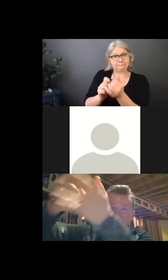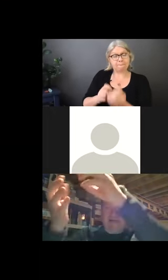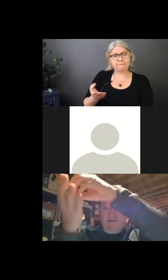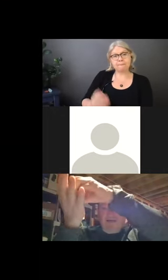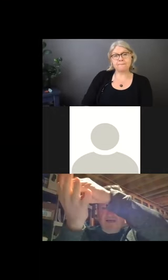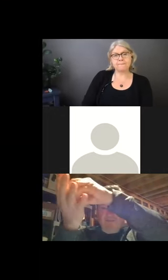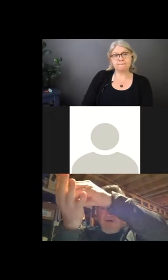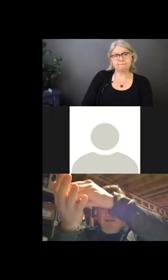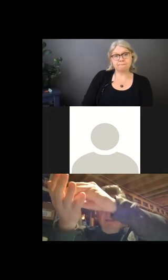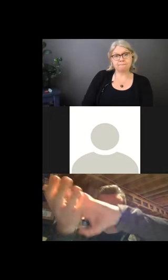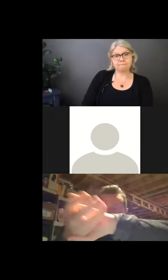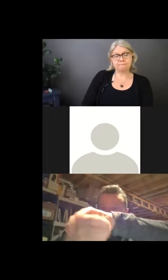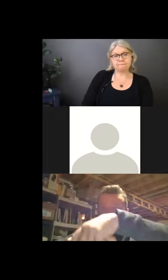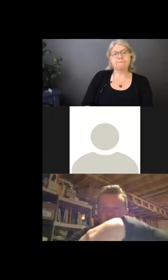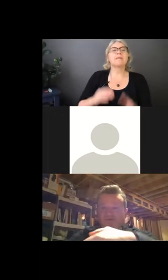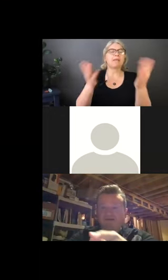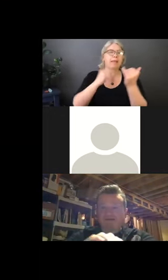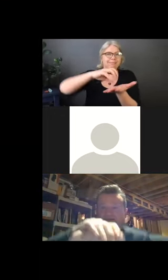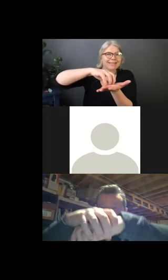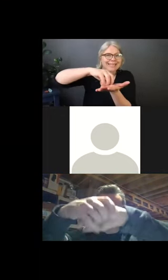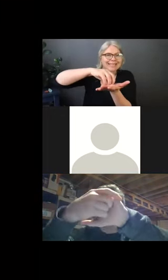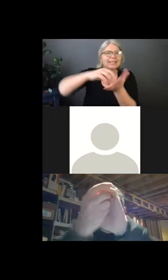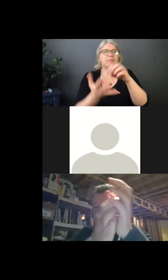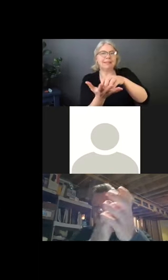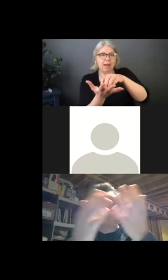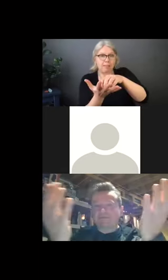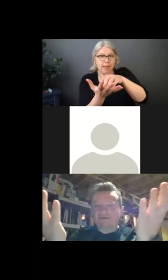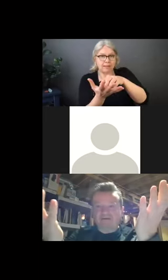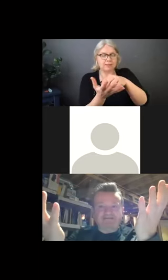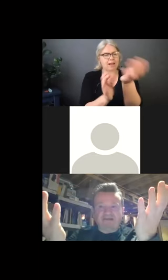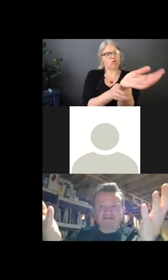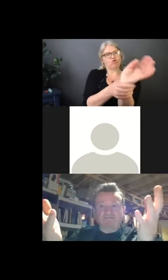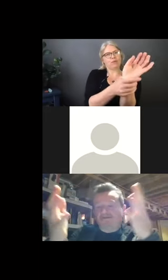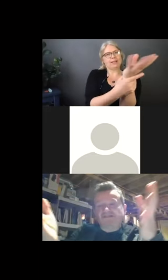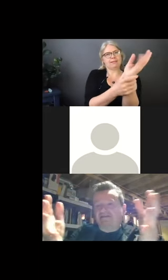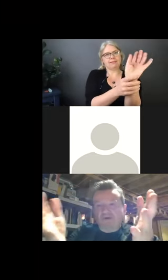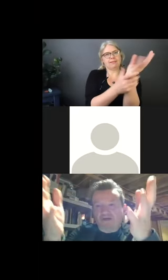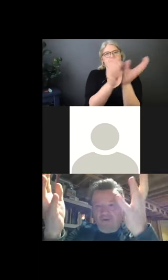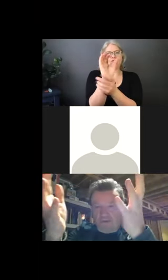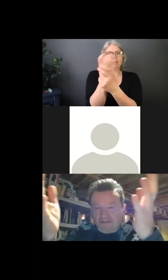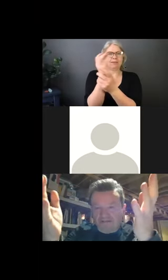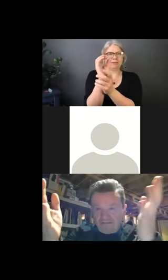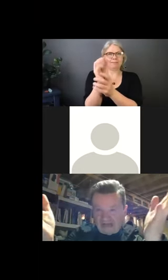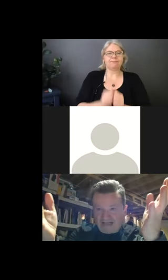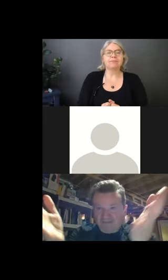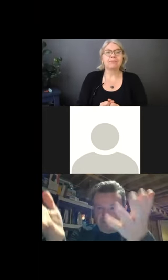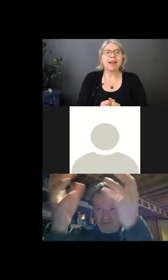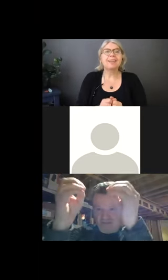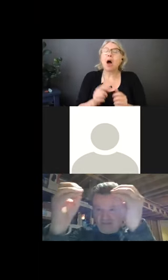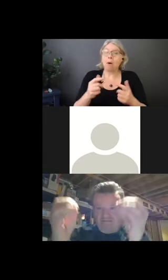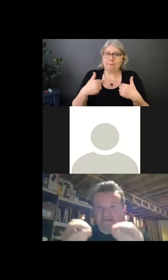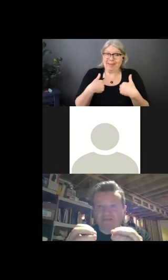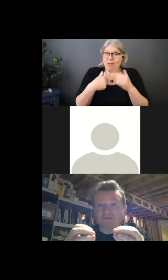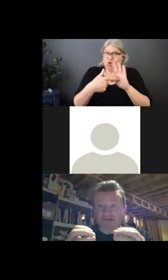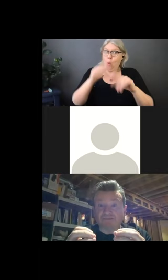and our nail beds and our wrists. And my hands are up near my face, which is never where you would wash your hands, but I'm